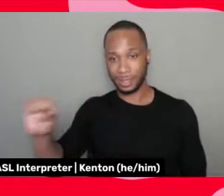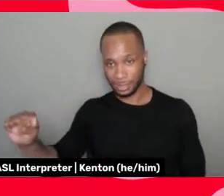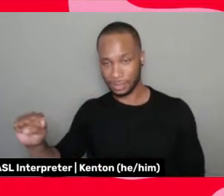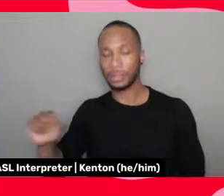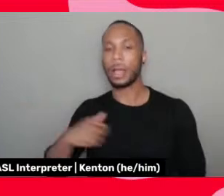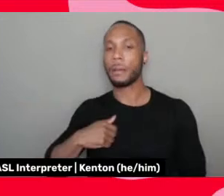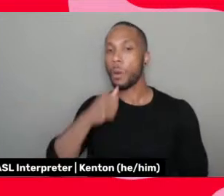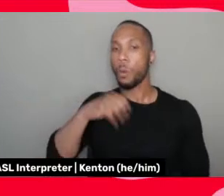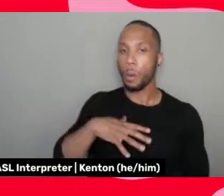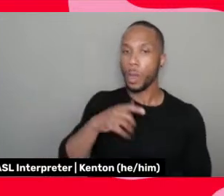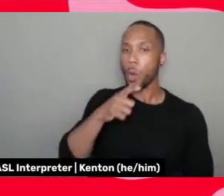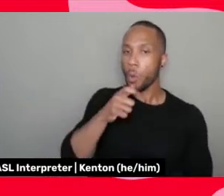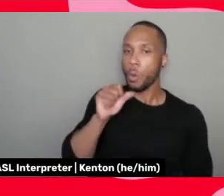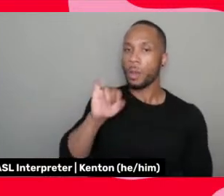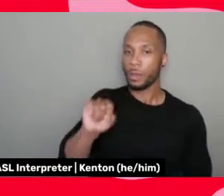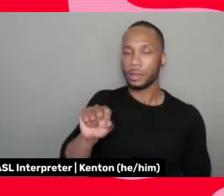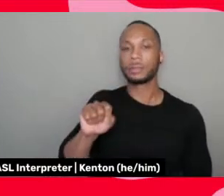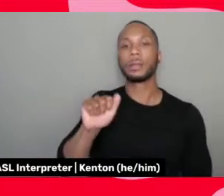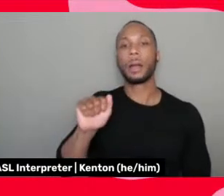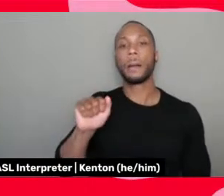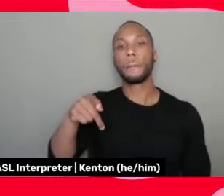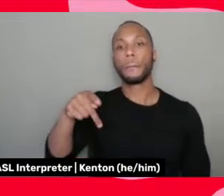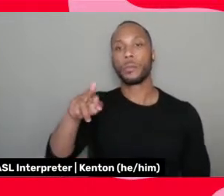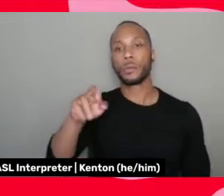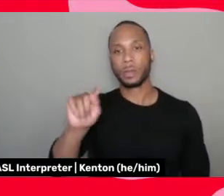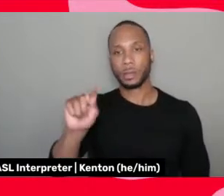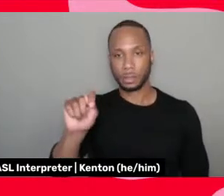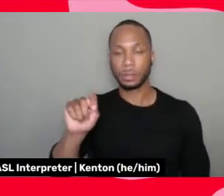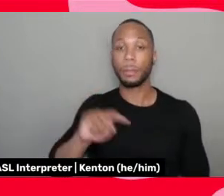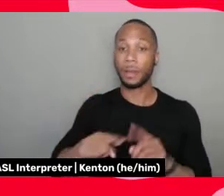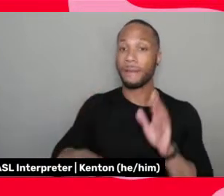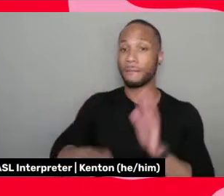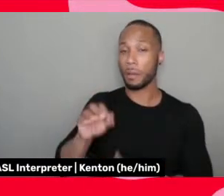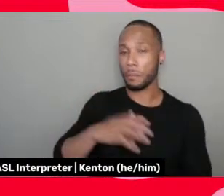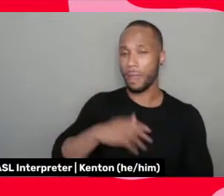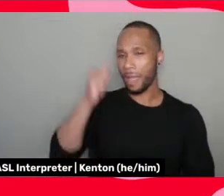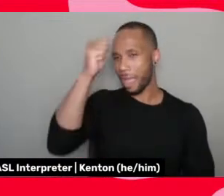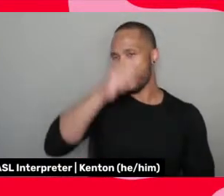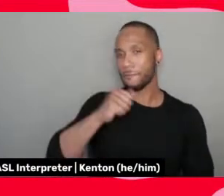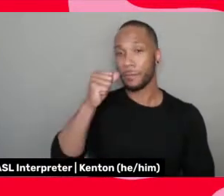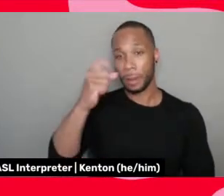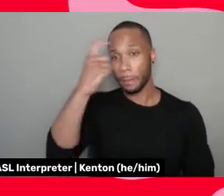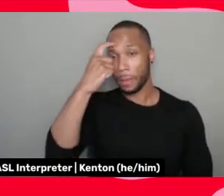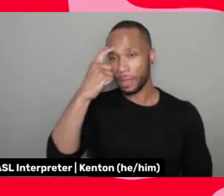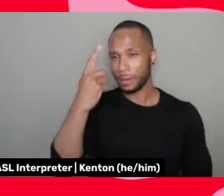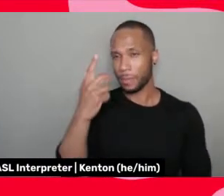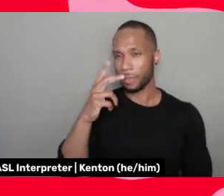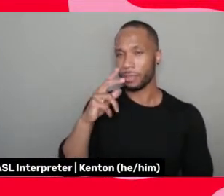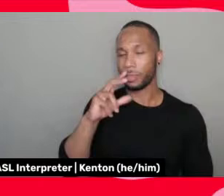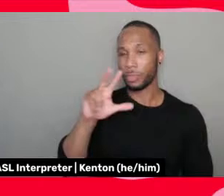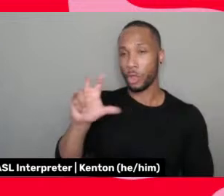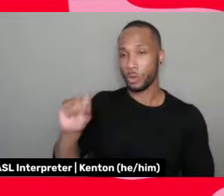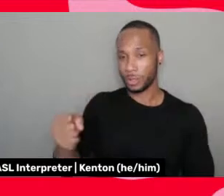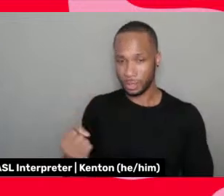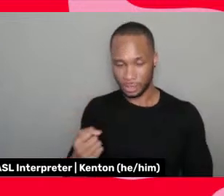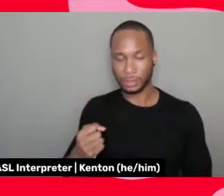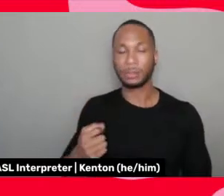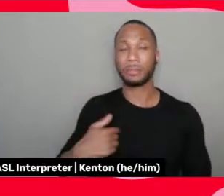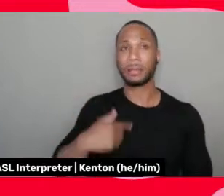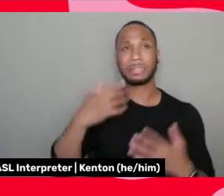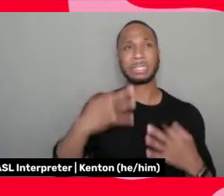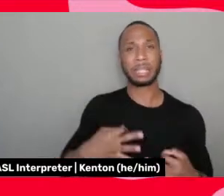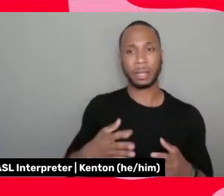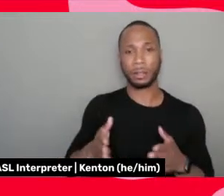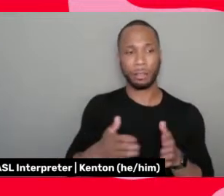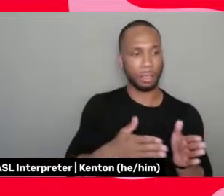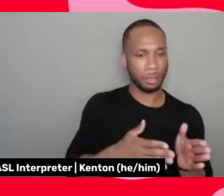found my African mind in my thirties. And that's what made me make a decision about which direction I was going to go when I